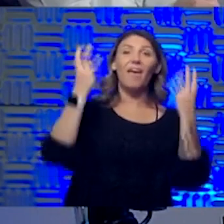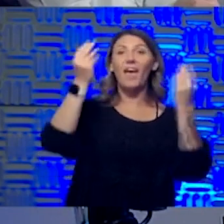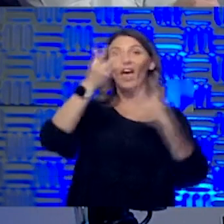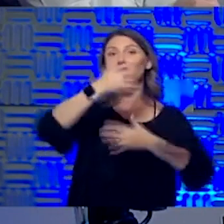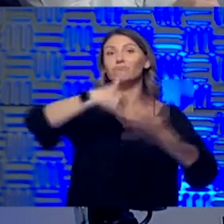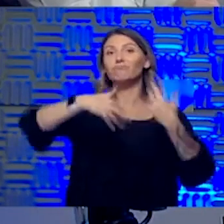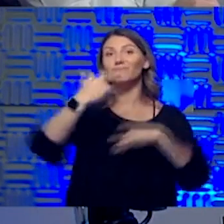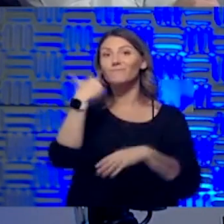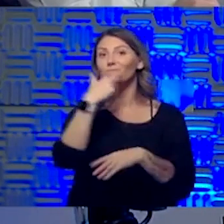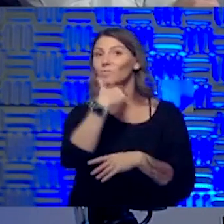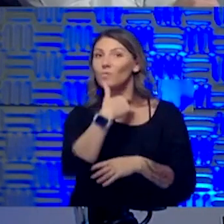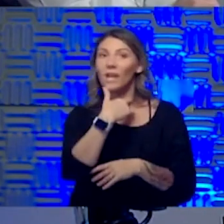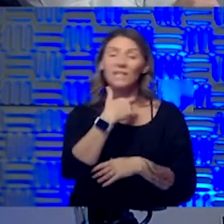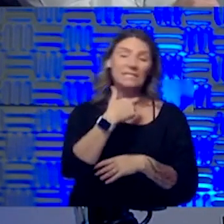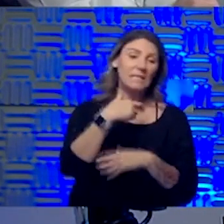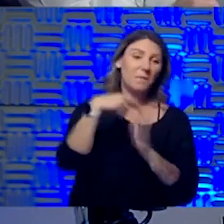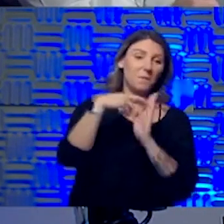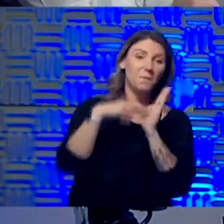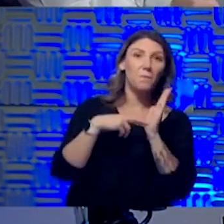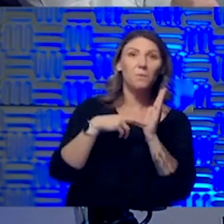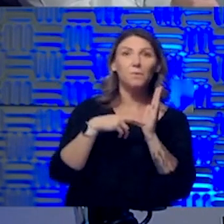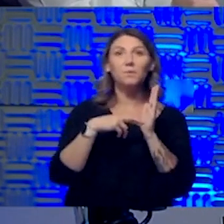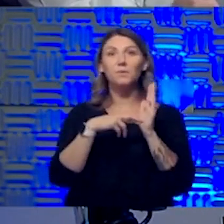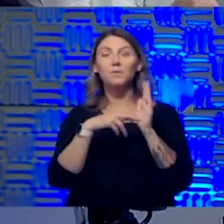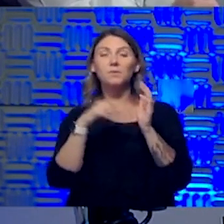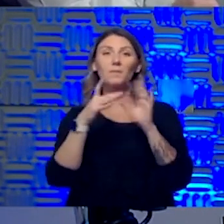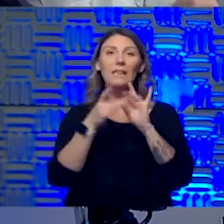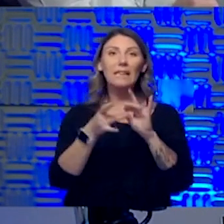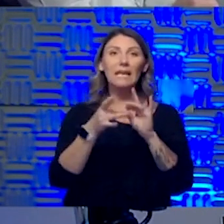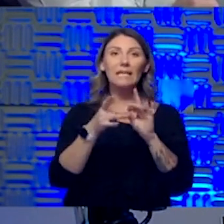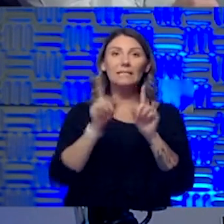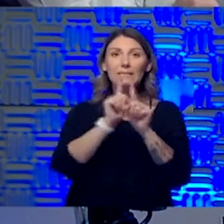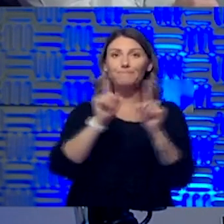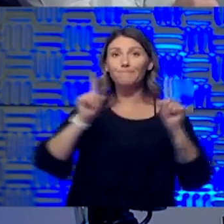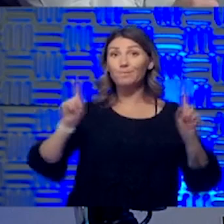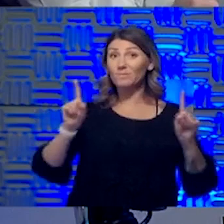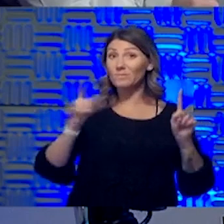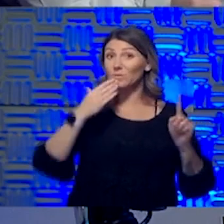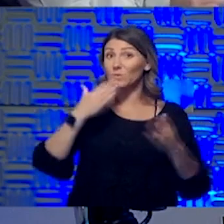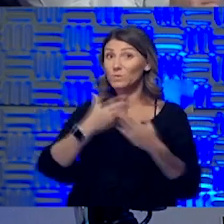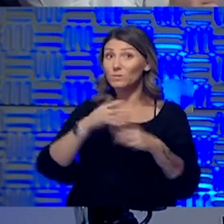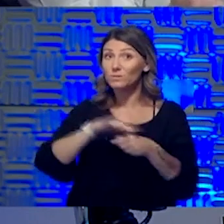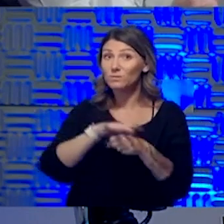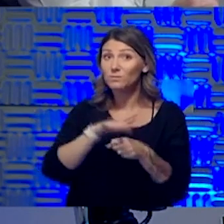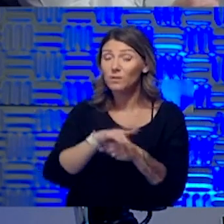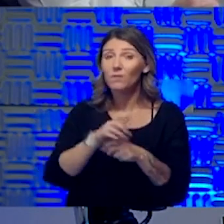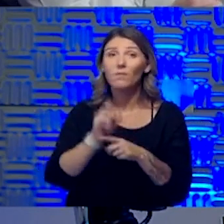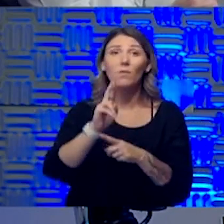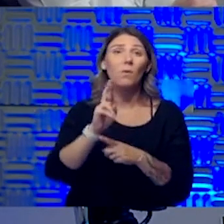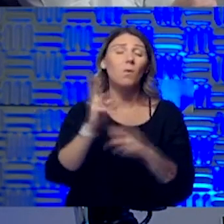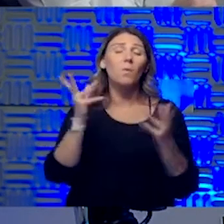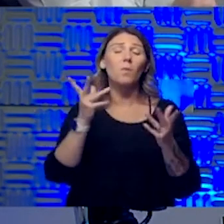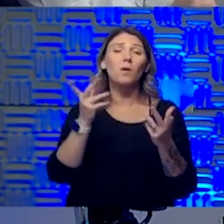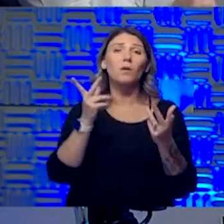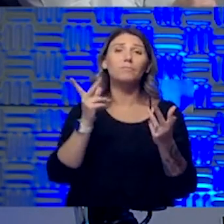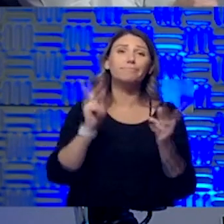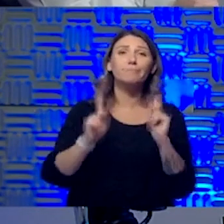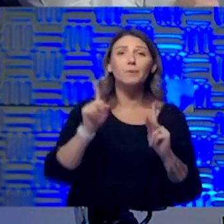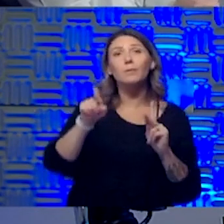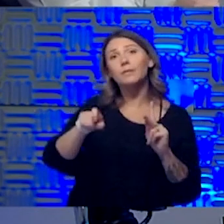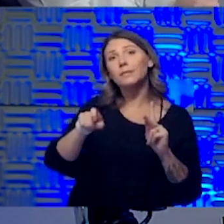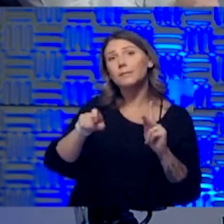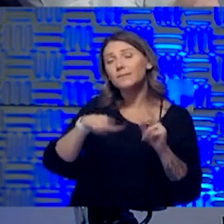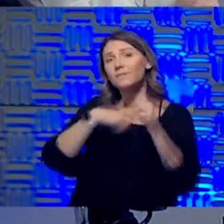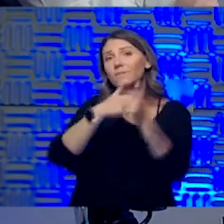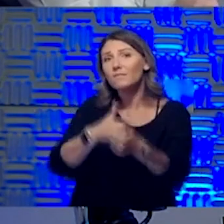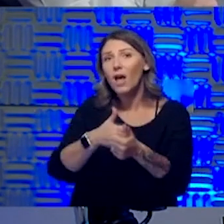are there rules about distancing sufficient and, um, what should people do on an individual level to, to make sure that they're remaining safe?